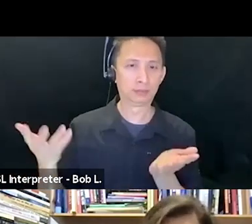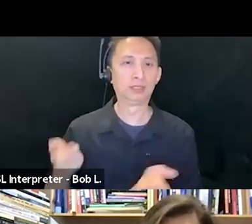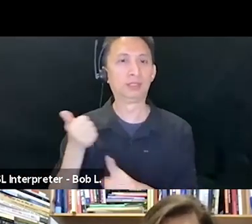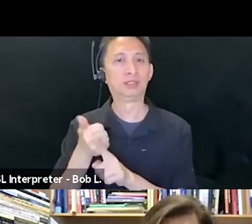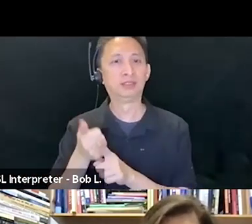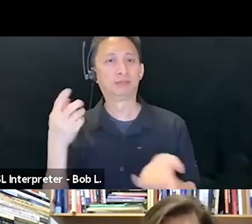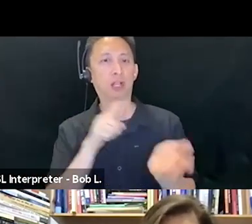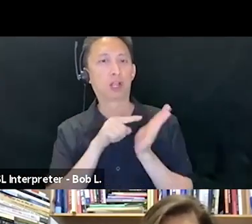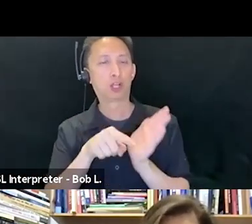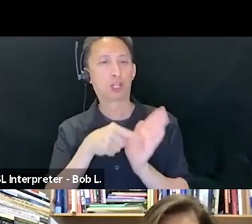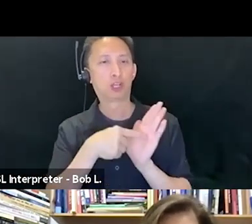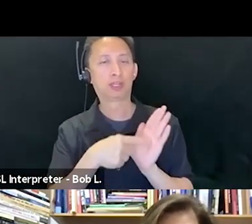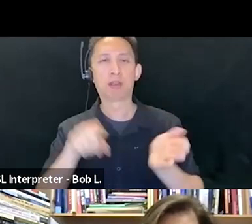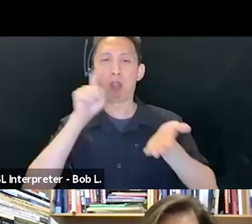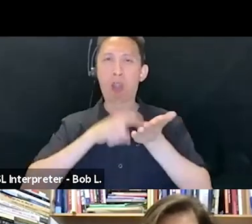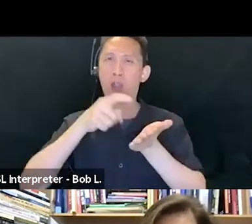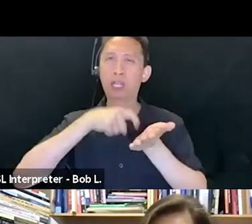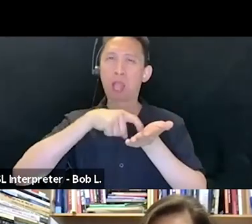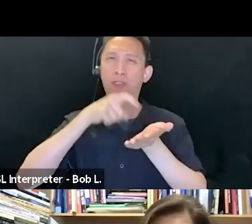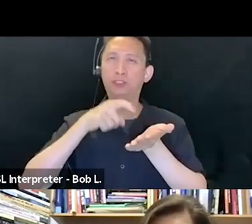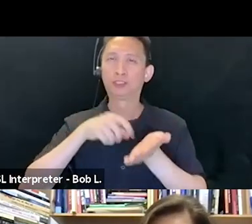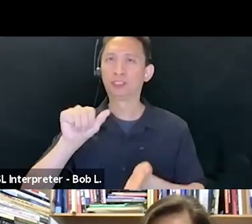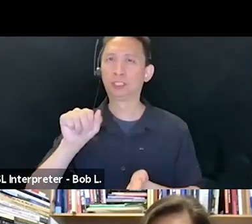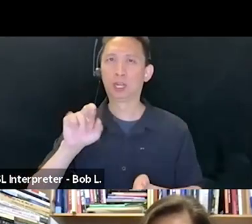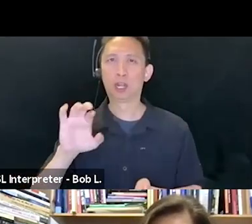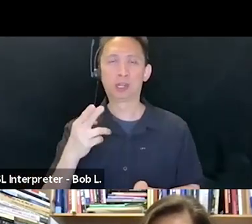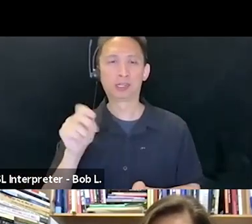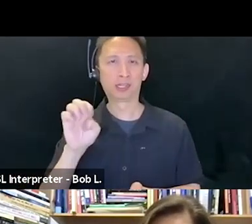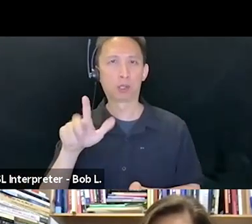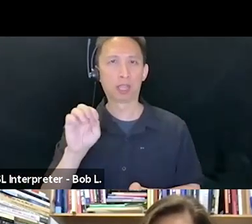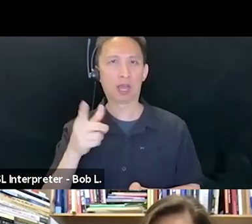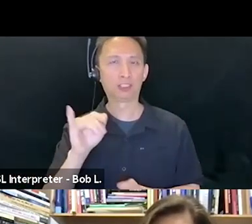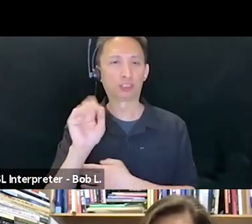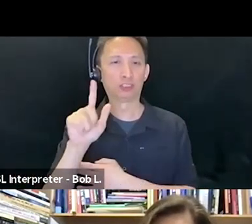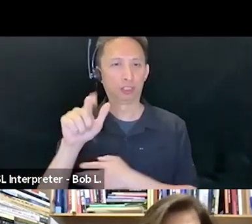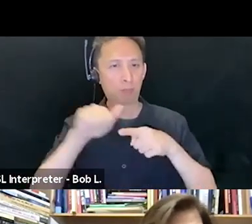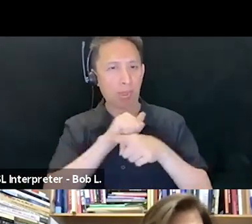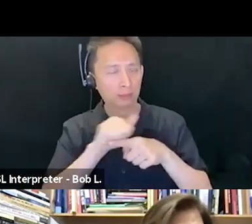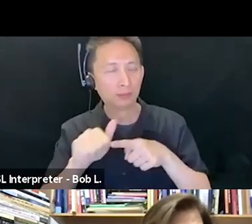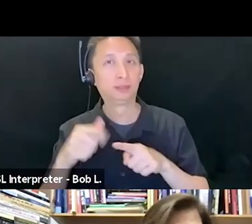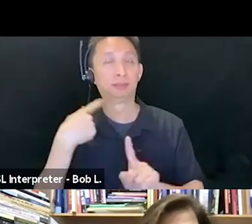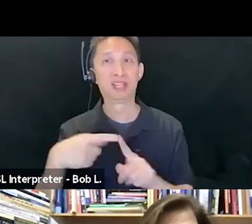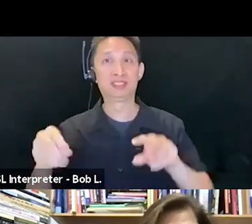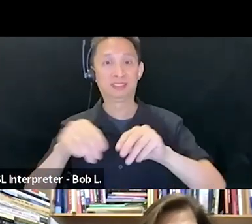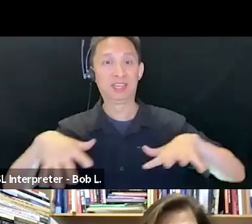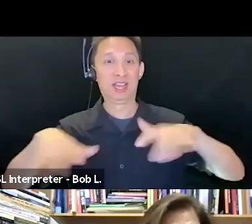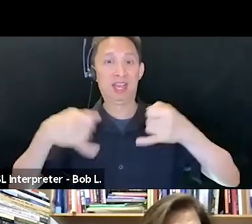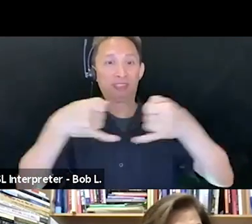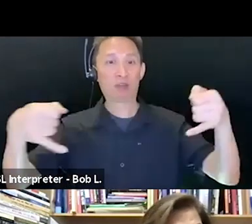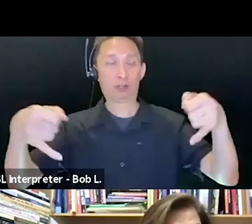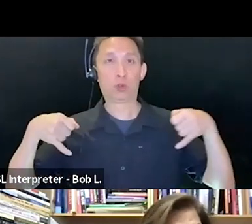Practice, and Territorial Self-Fashioning in Israeli Societies, which was published in 2001,